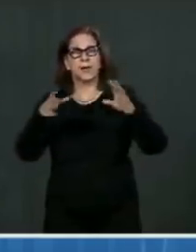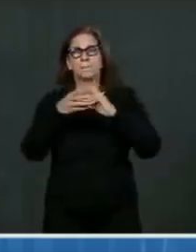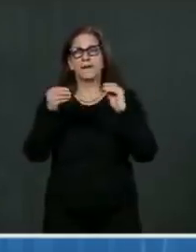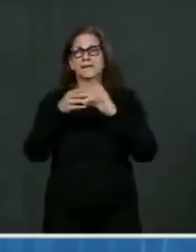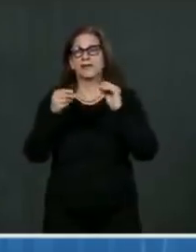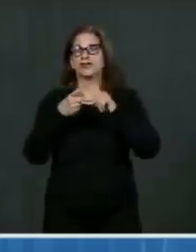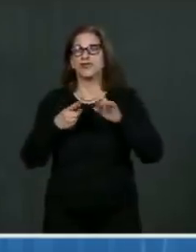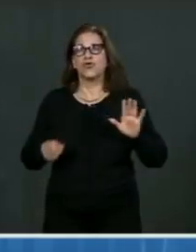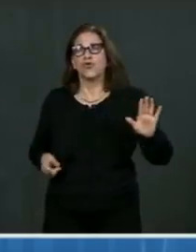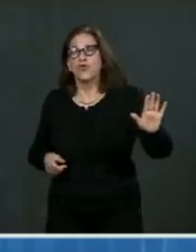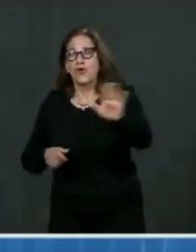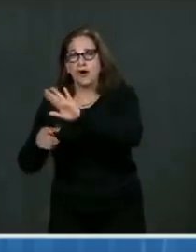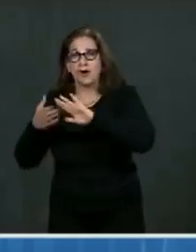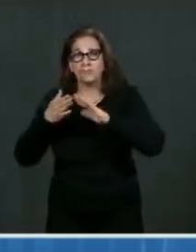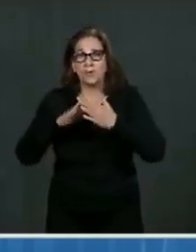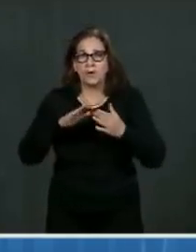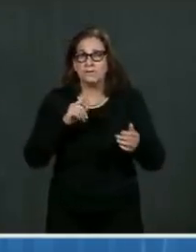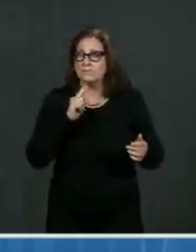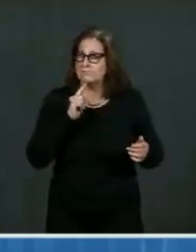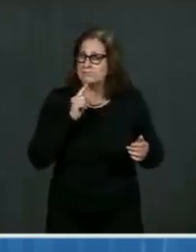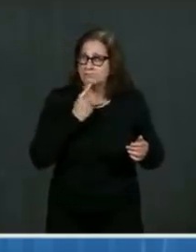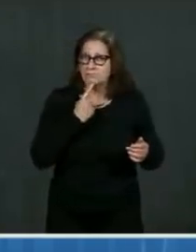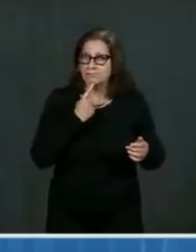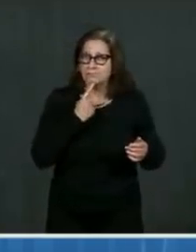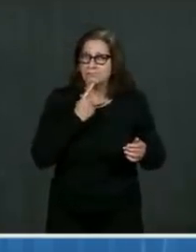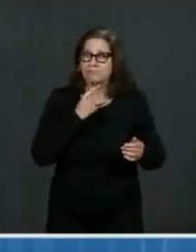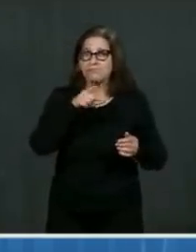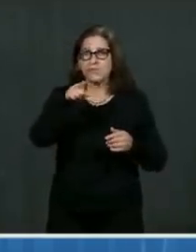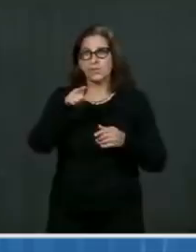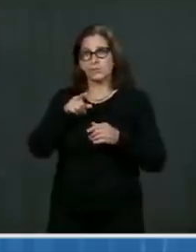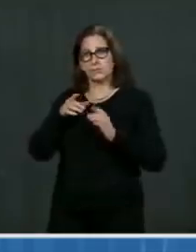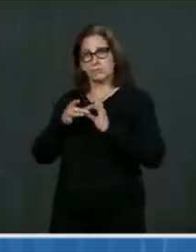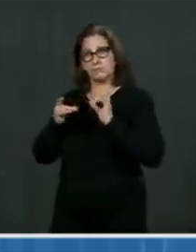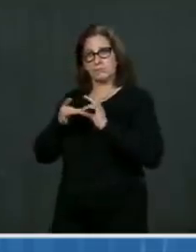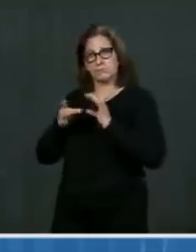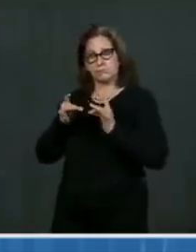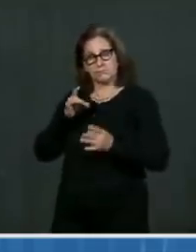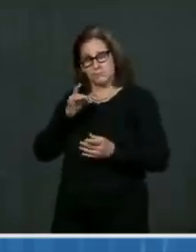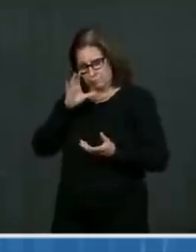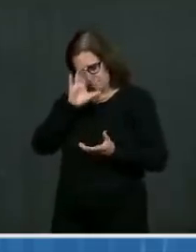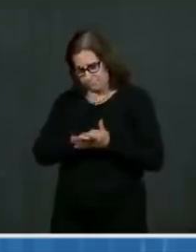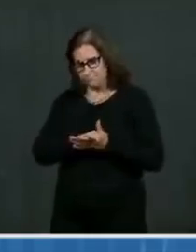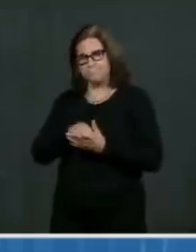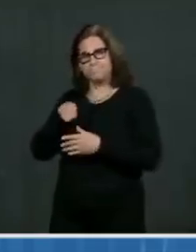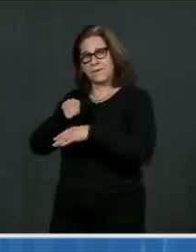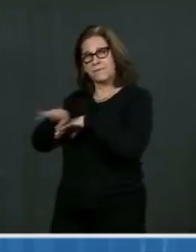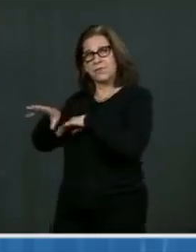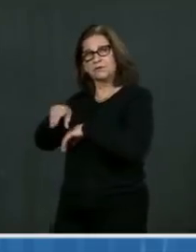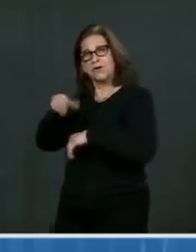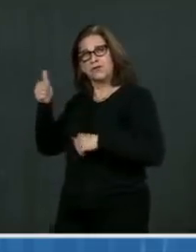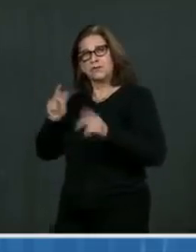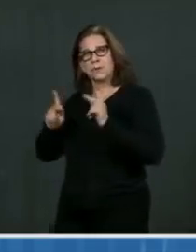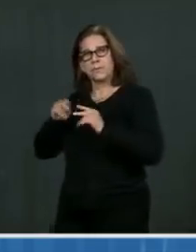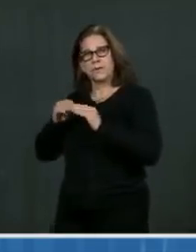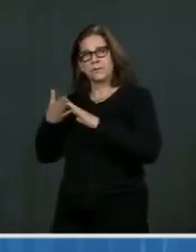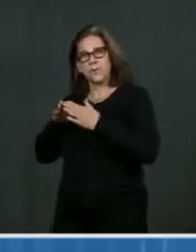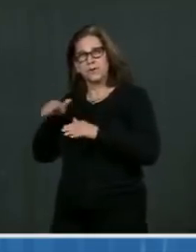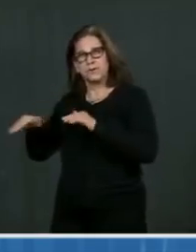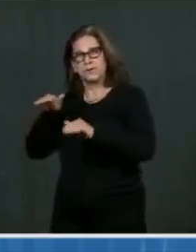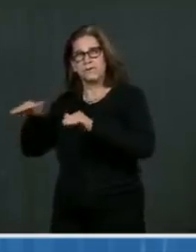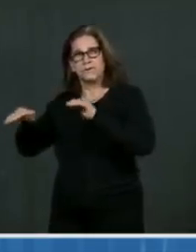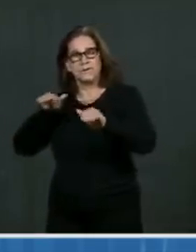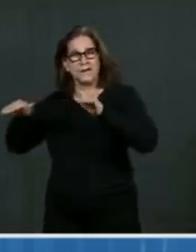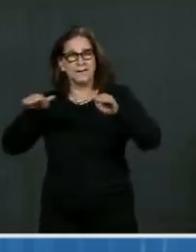We do not have the luxury of inaction. For the health of our country, we must work together now to prevent a fourth